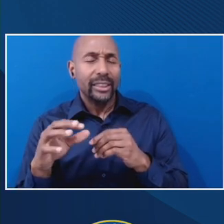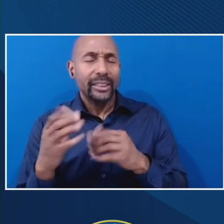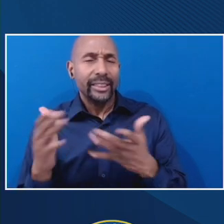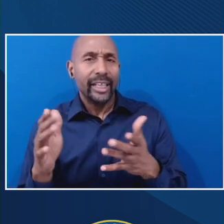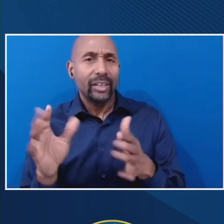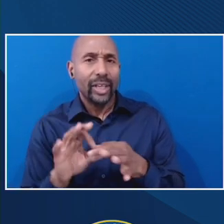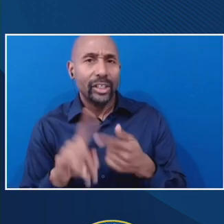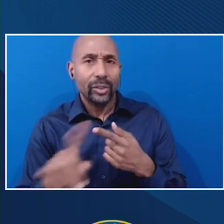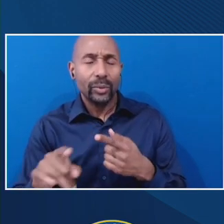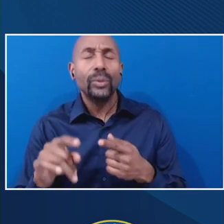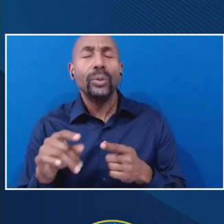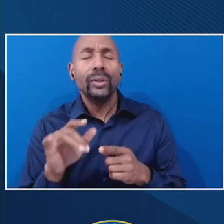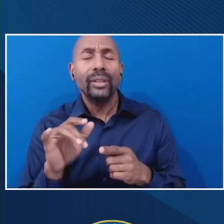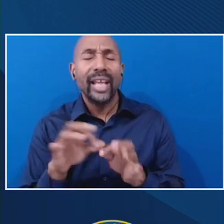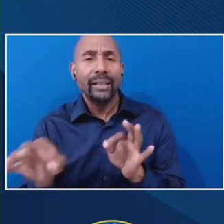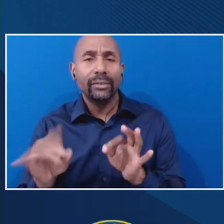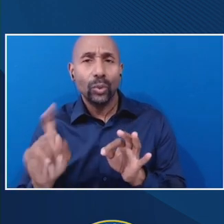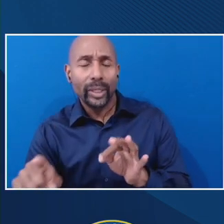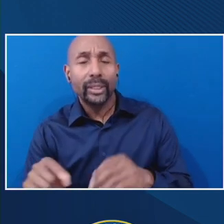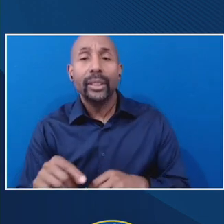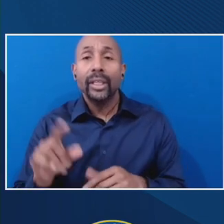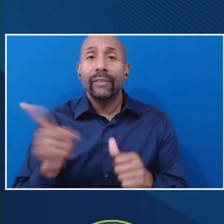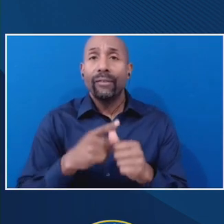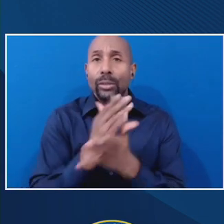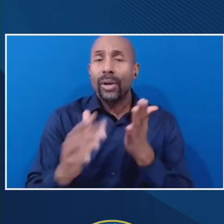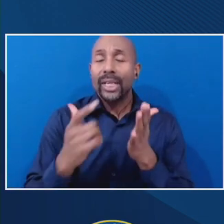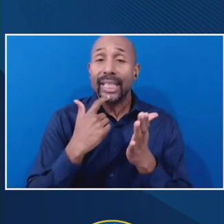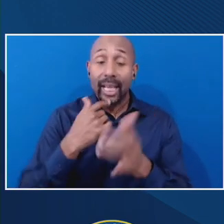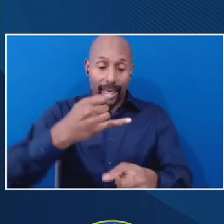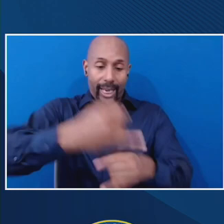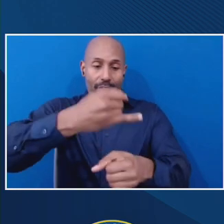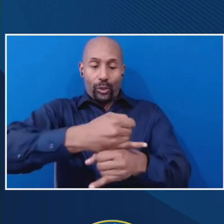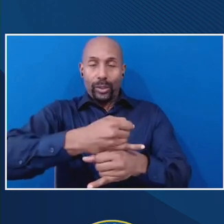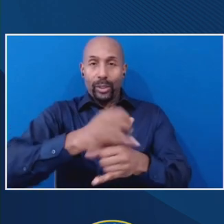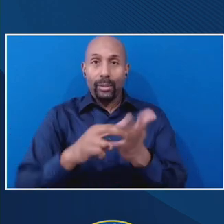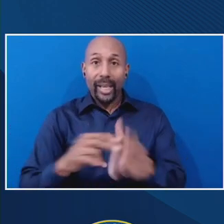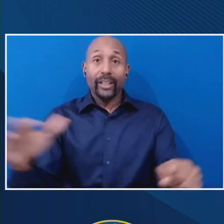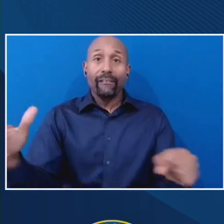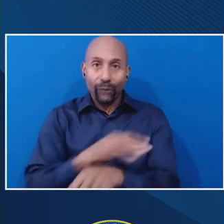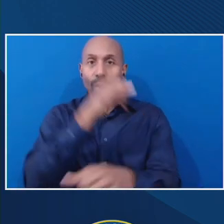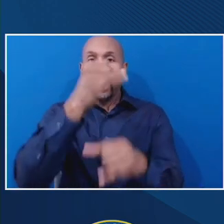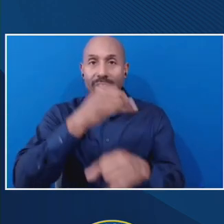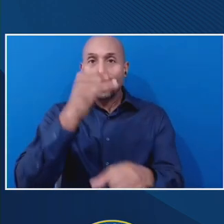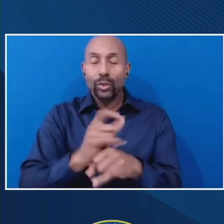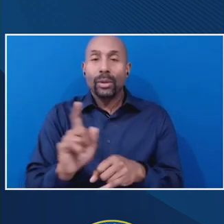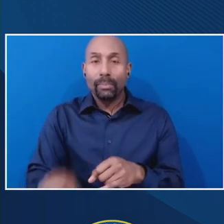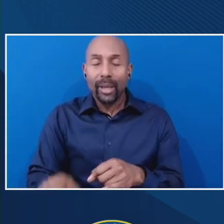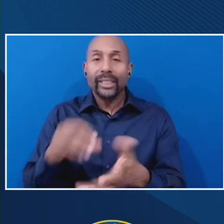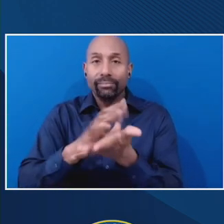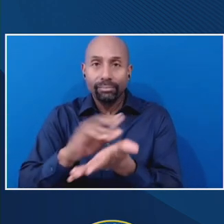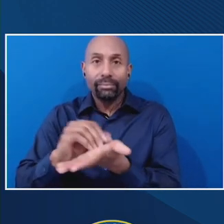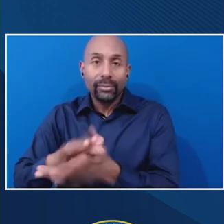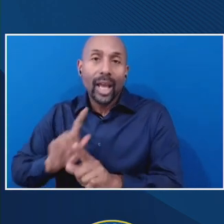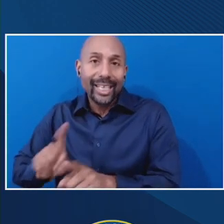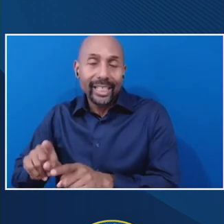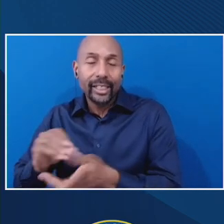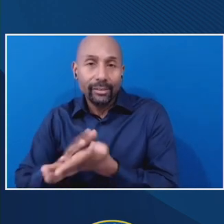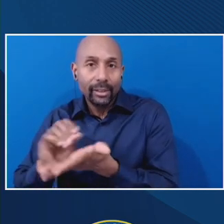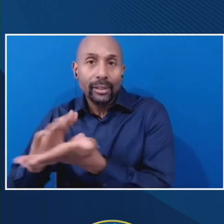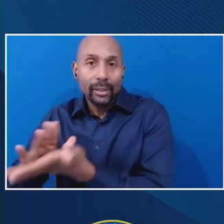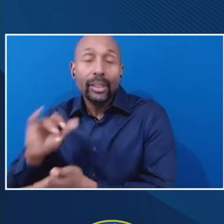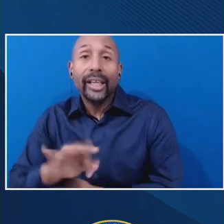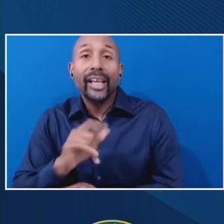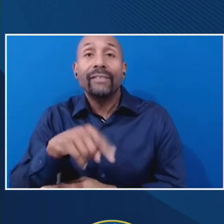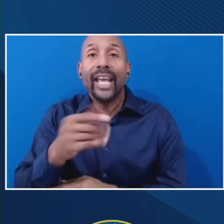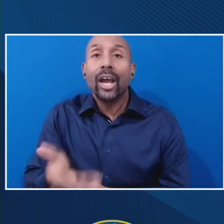of the regulatory text says an institution. So the whole institution is required to be taking attendance if they offer one program